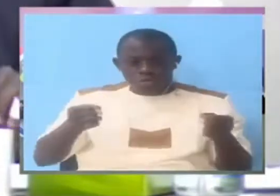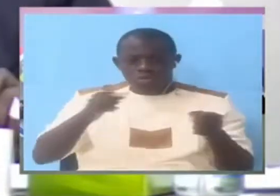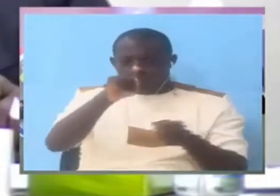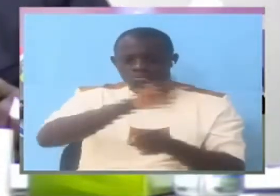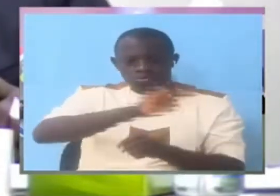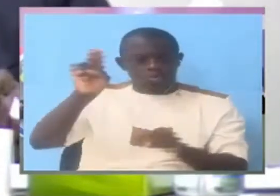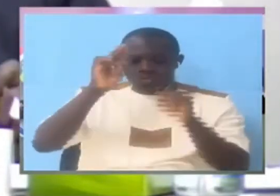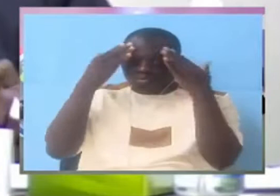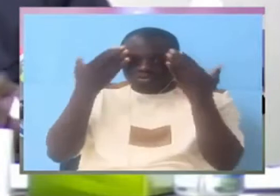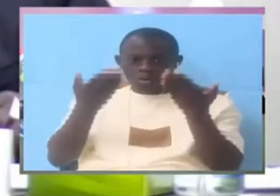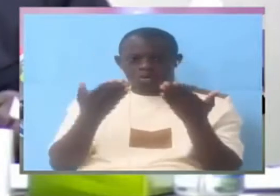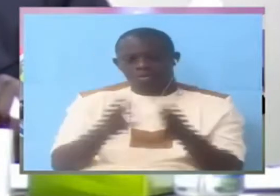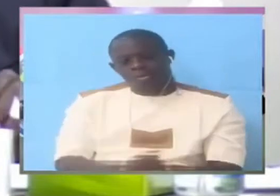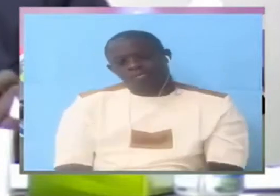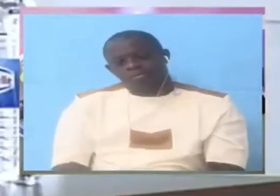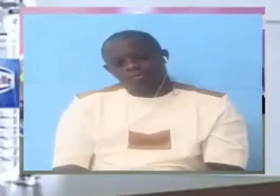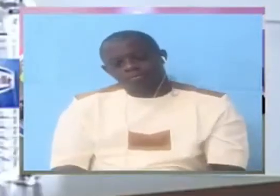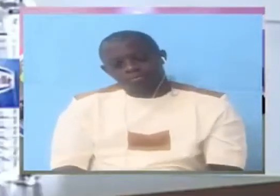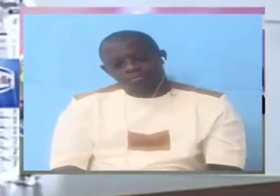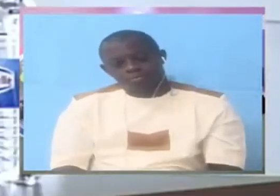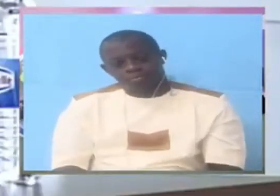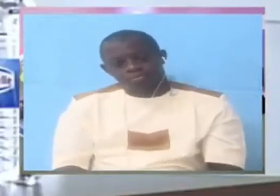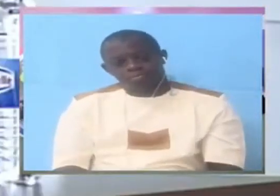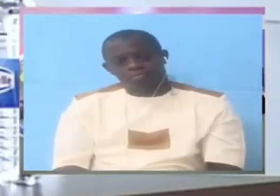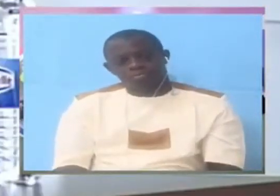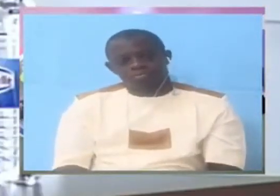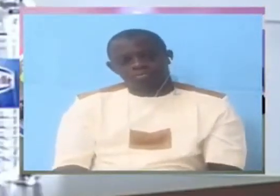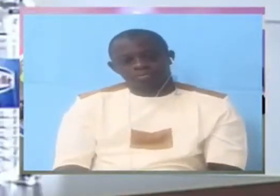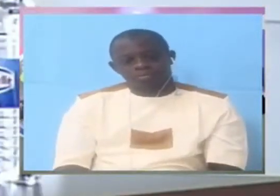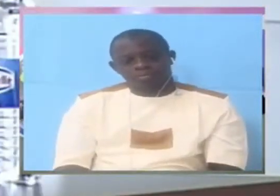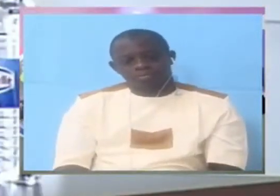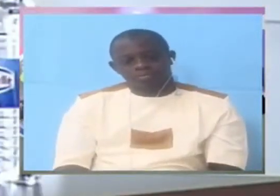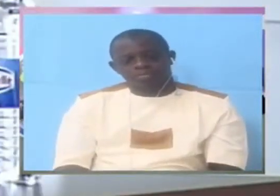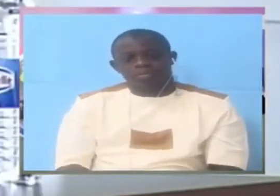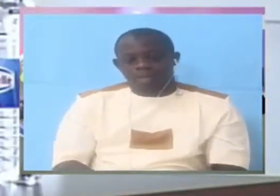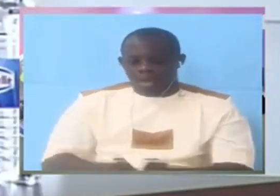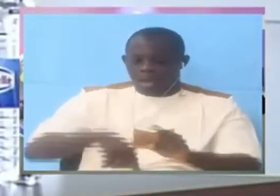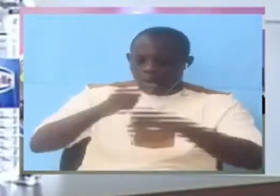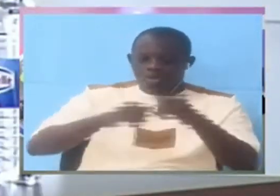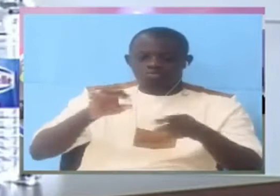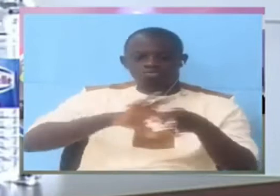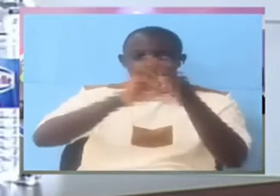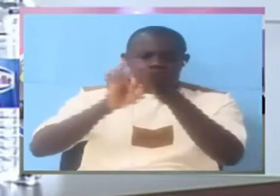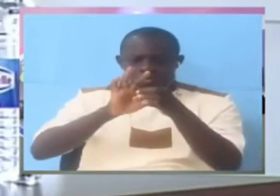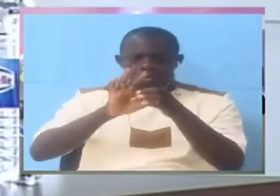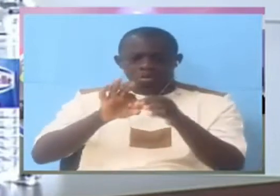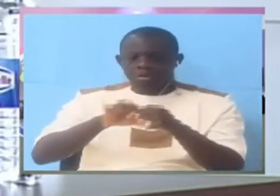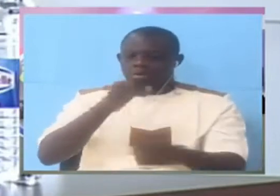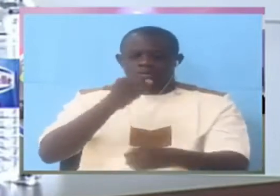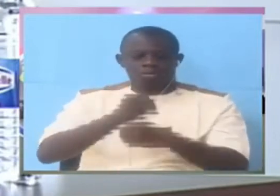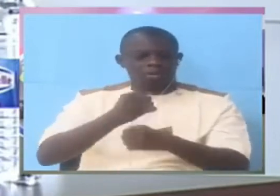the organization that would be shocking.